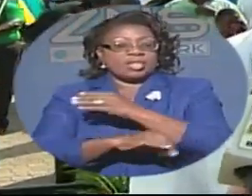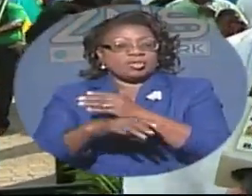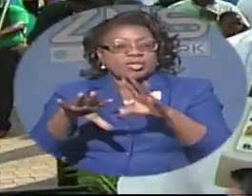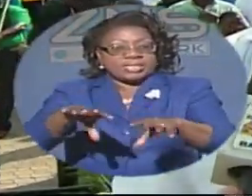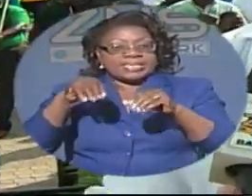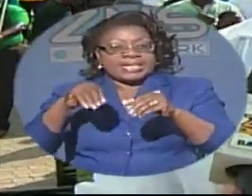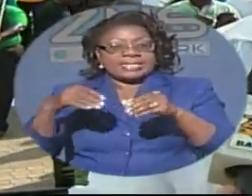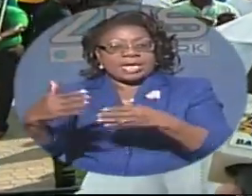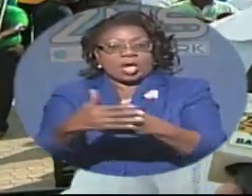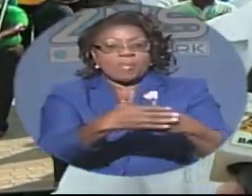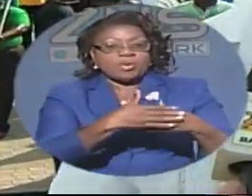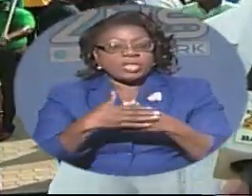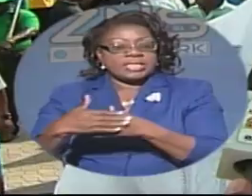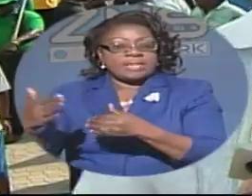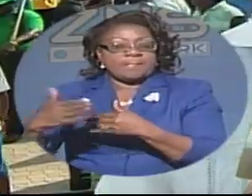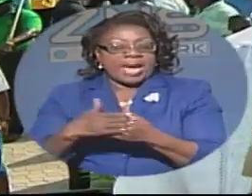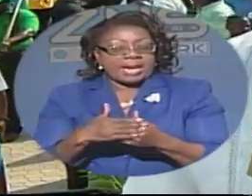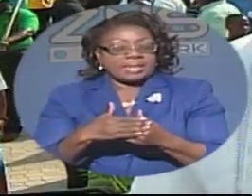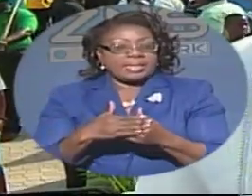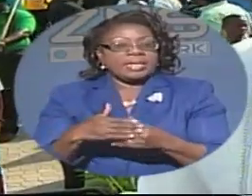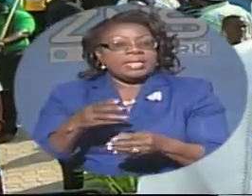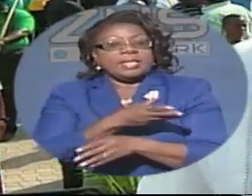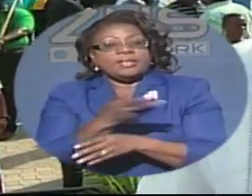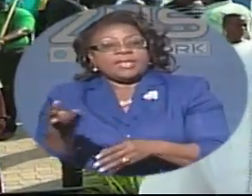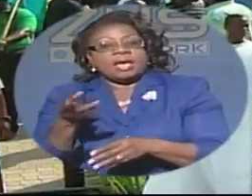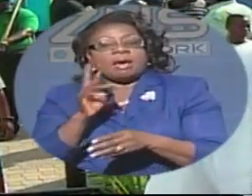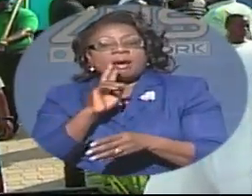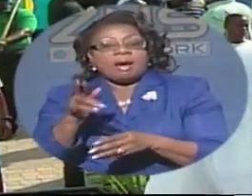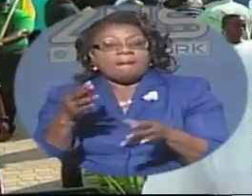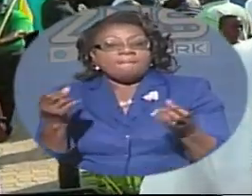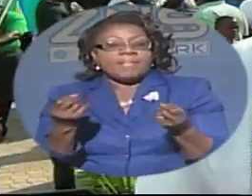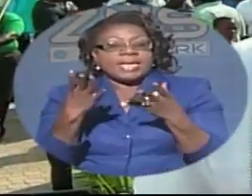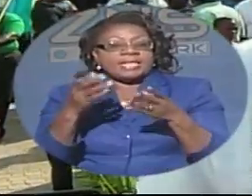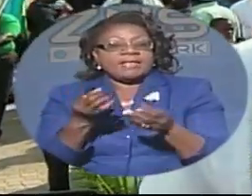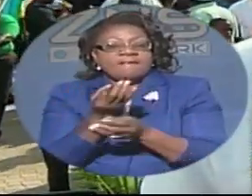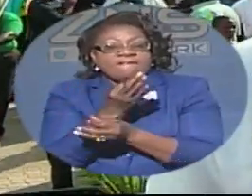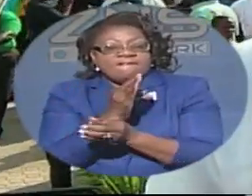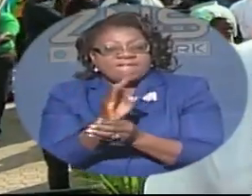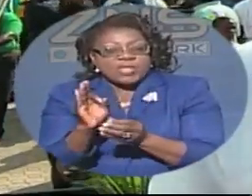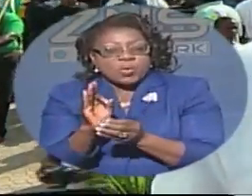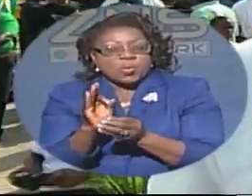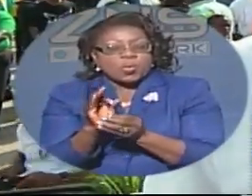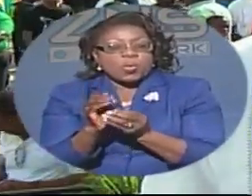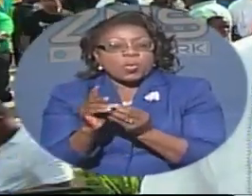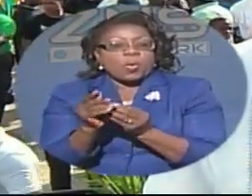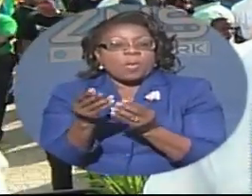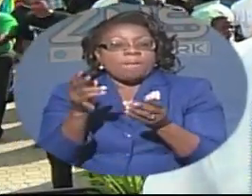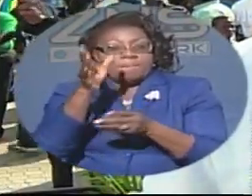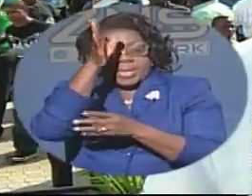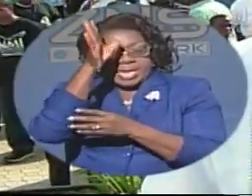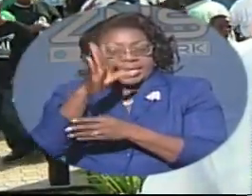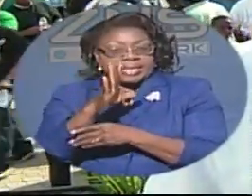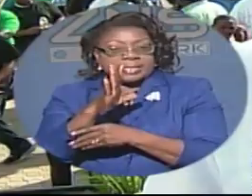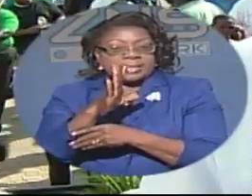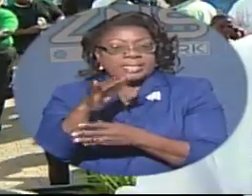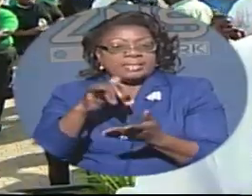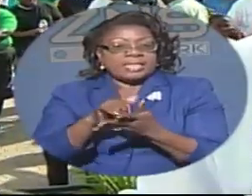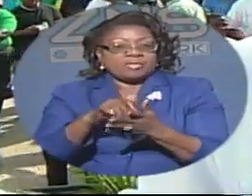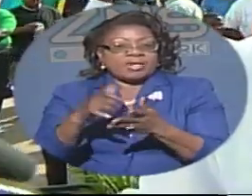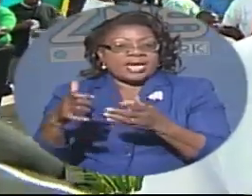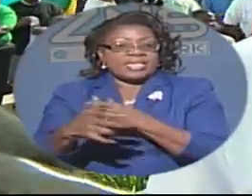there are very few men that are trying to steal the country good men today standing behind me by the hundreds